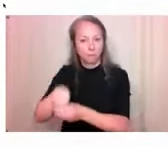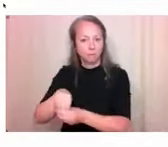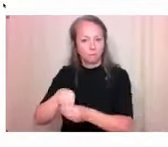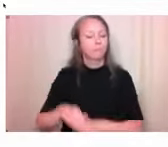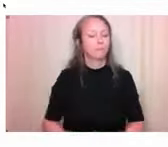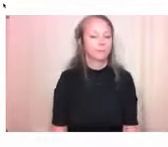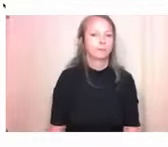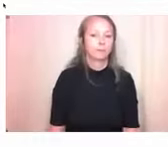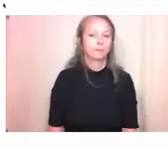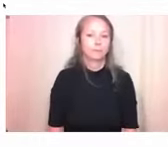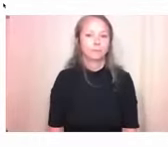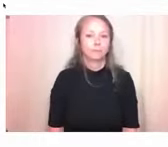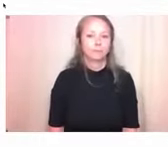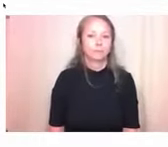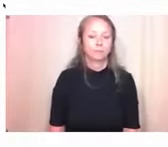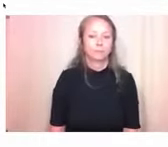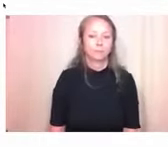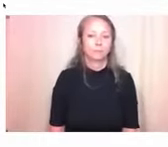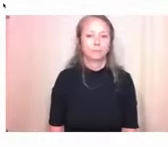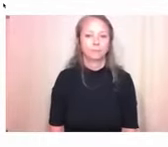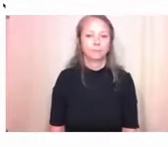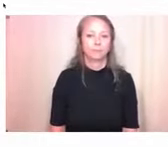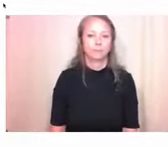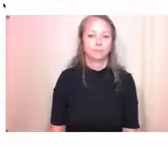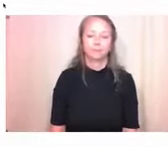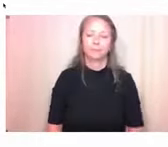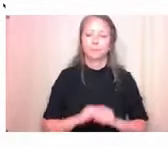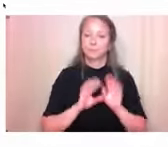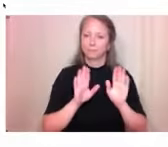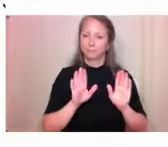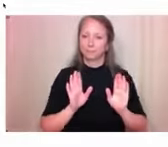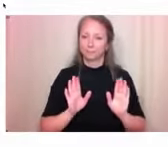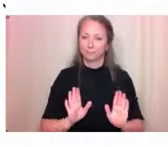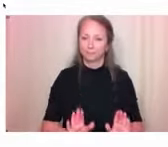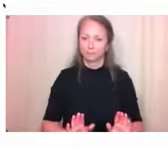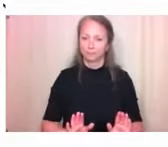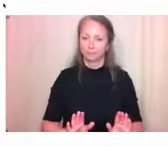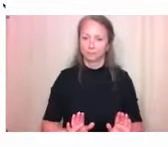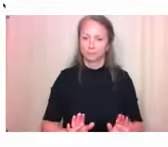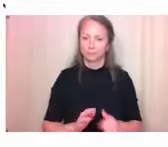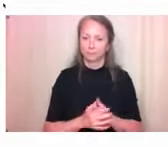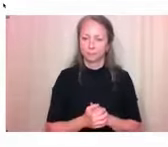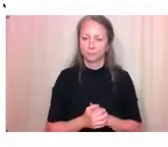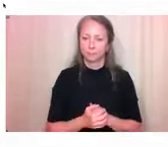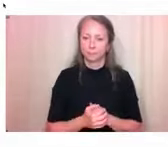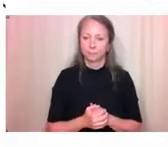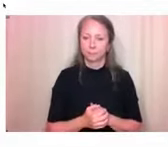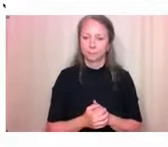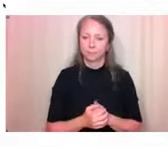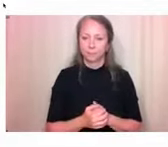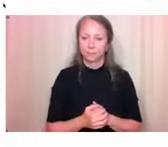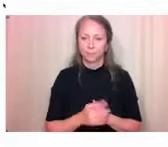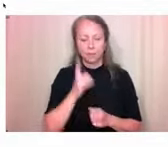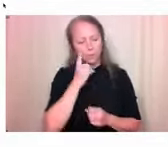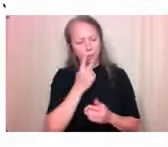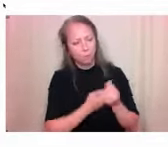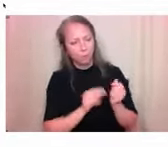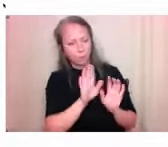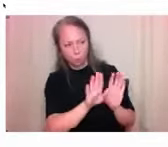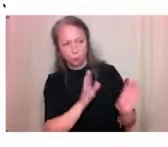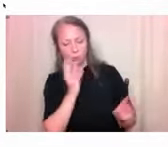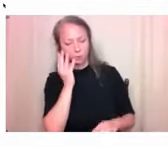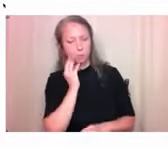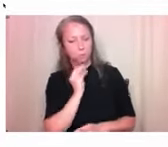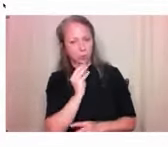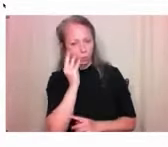Excellent. And I think the kind of threads from both of, of your experiences and what you've said, as somebody who